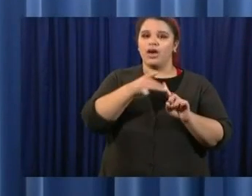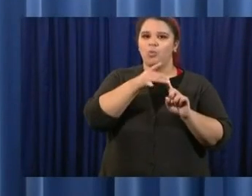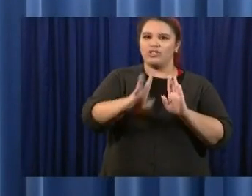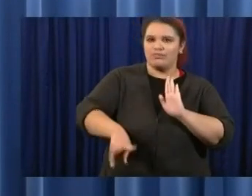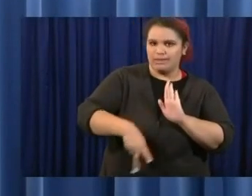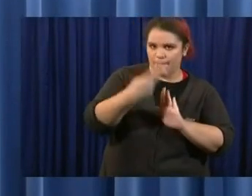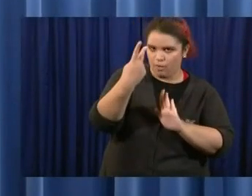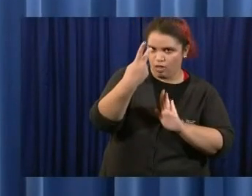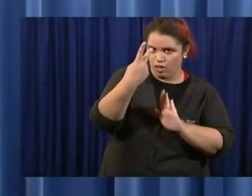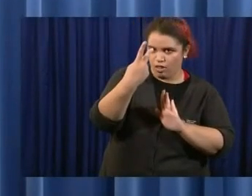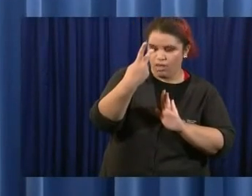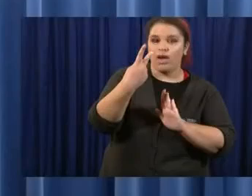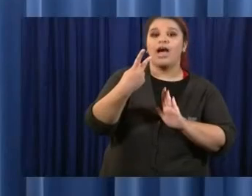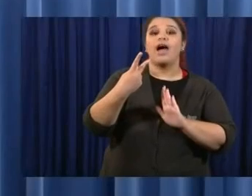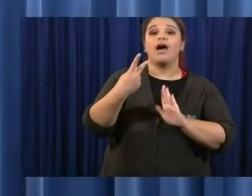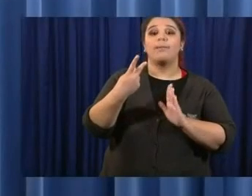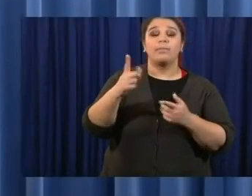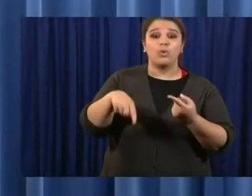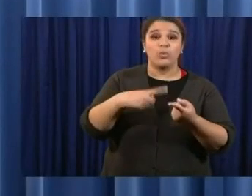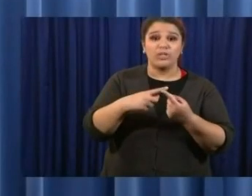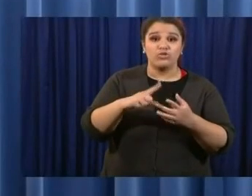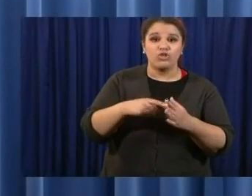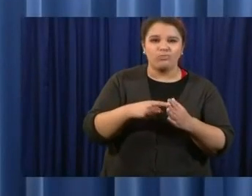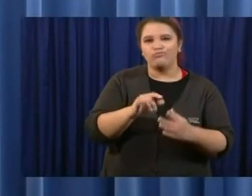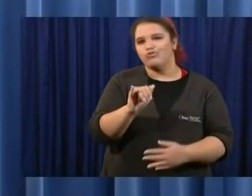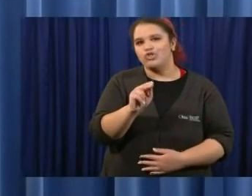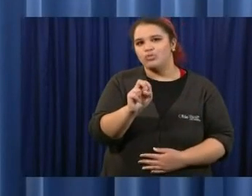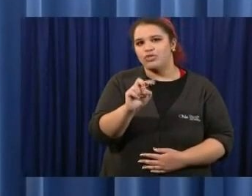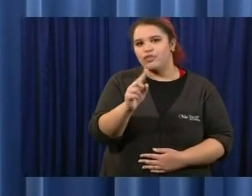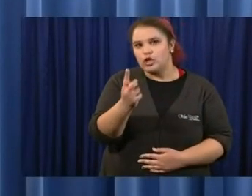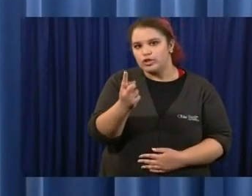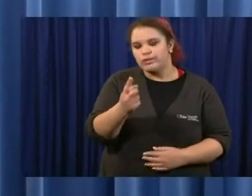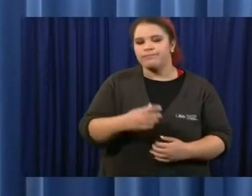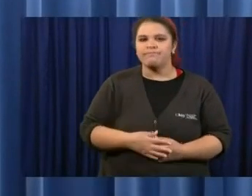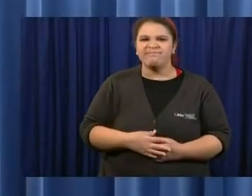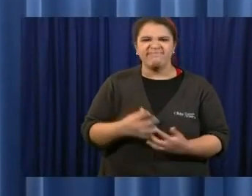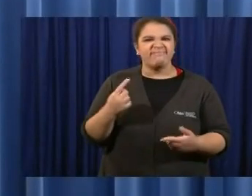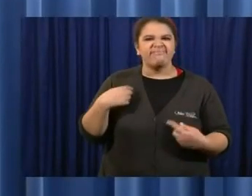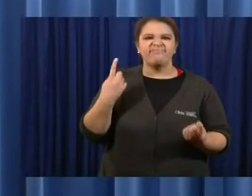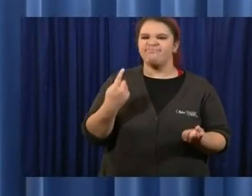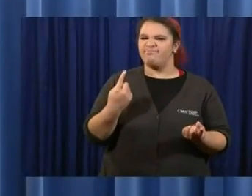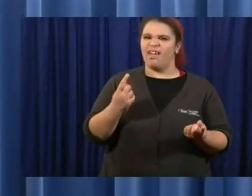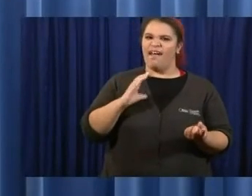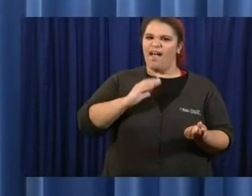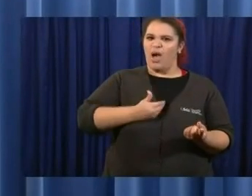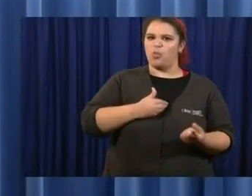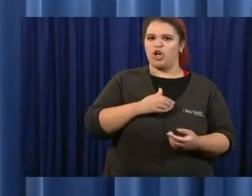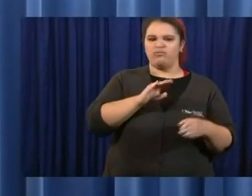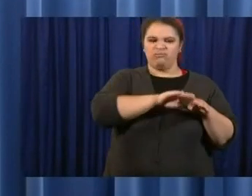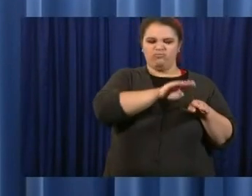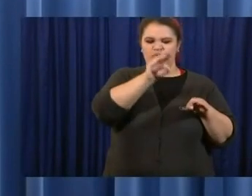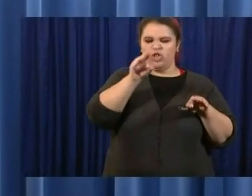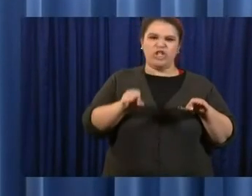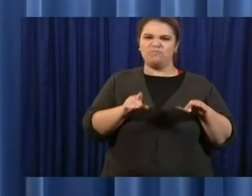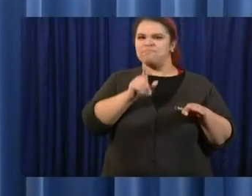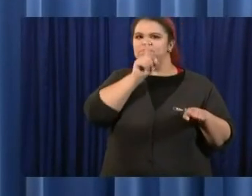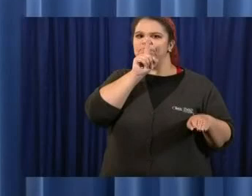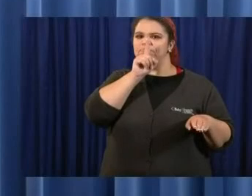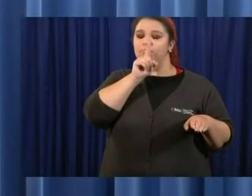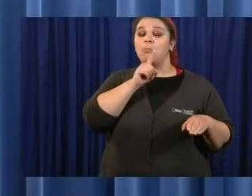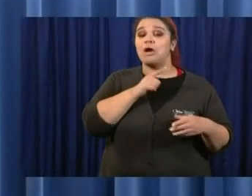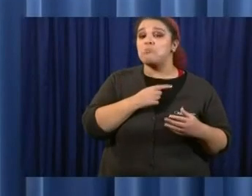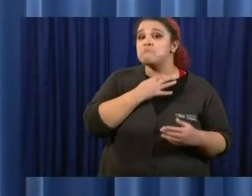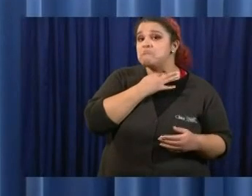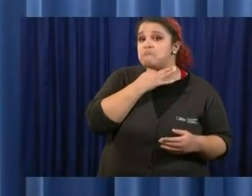cases a day by June 1st. We haven't talked a lot about our curve, but does Ohio have projections of what this next month